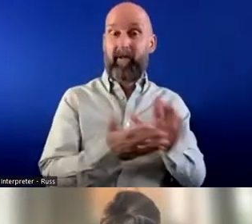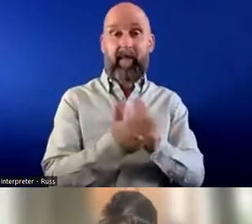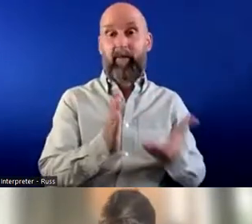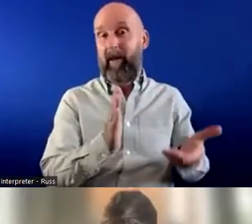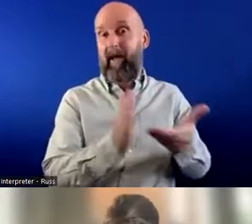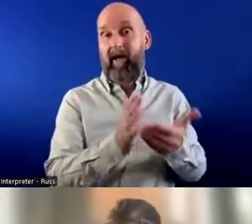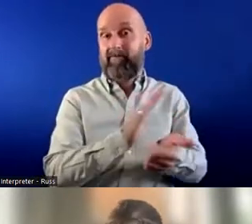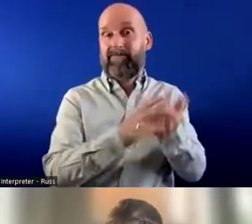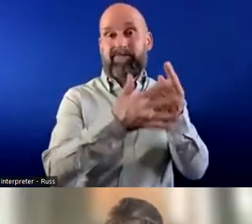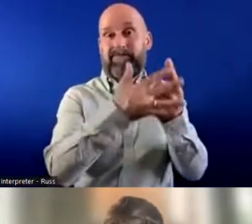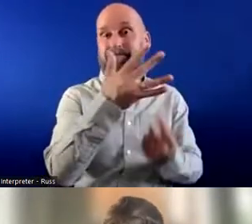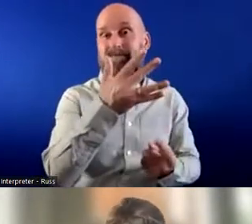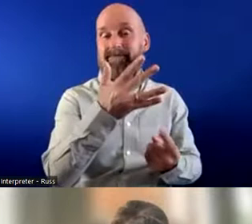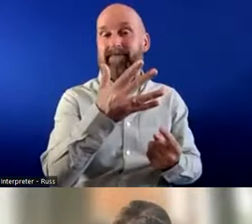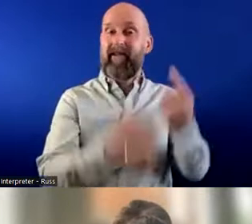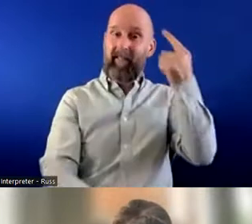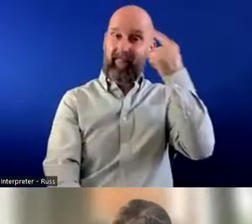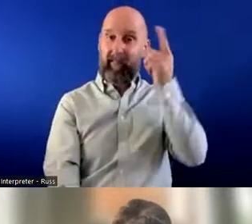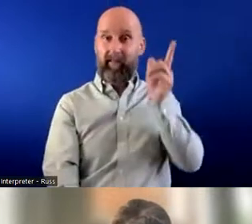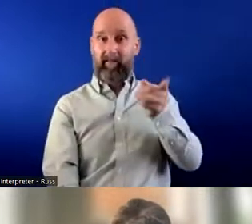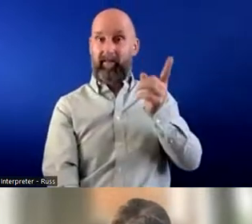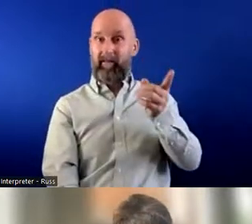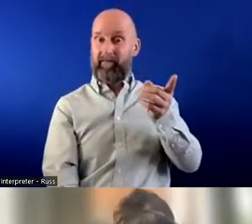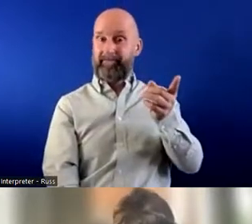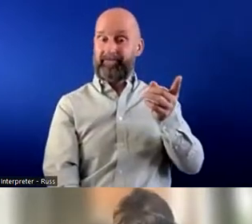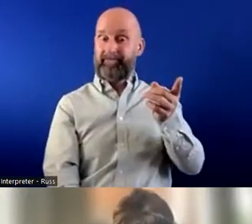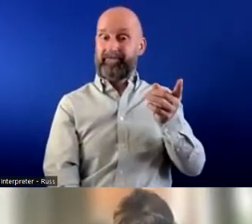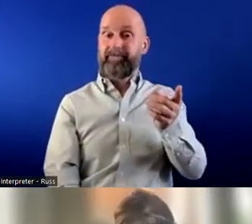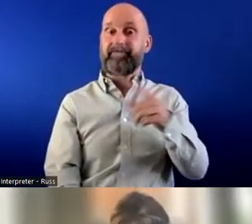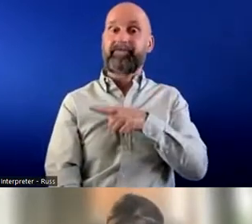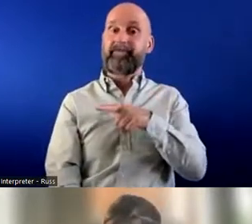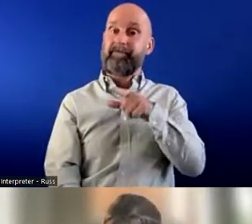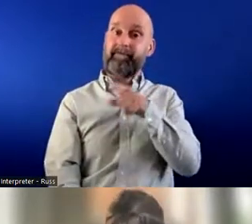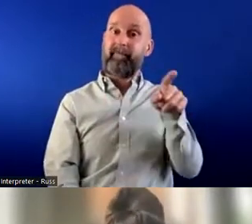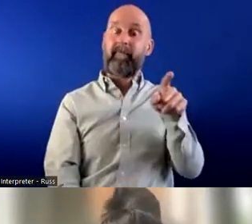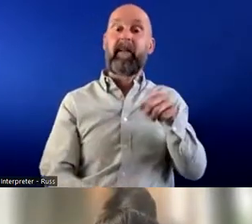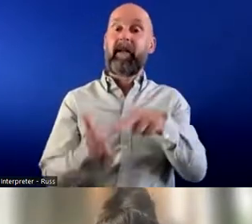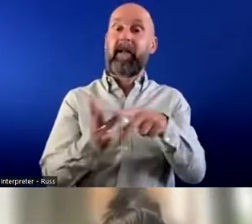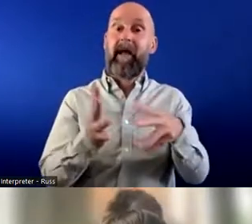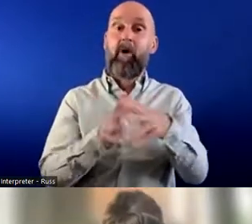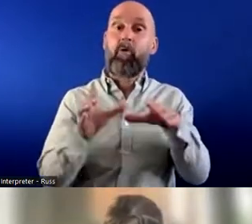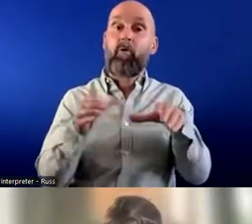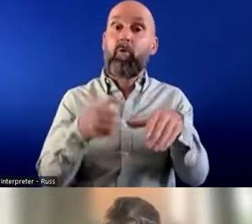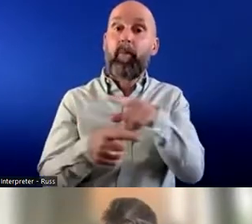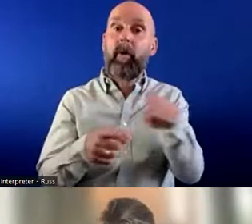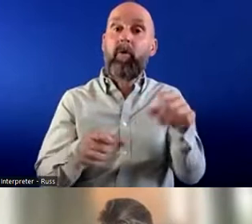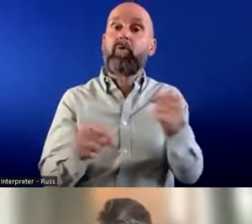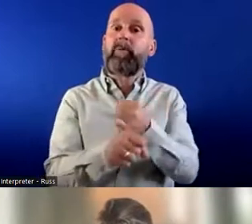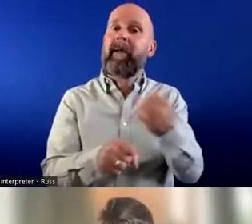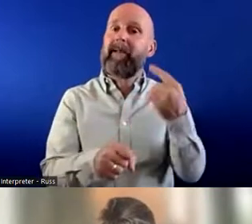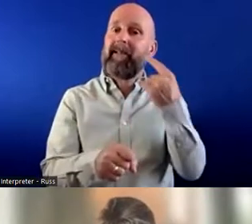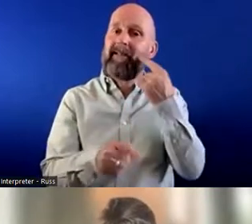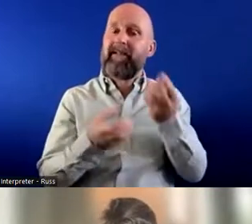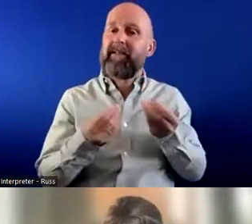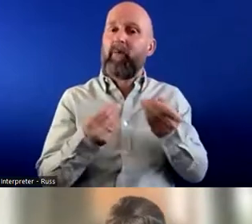And I think when you look at it through that lens, the thing that organizations like now group want to do is just make it as easy as possible for